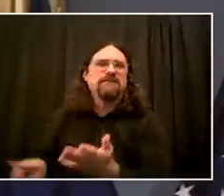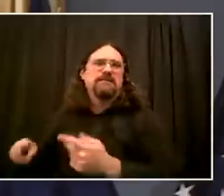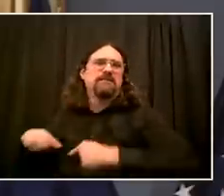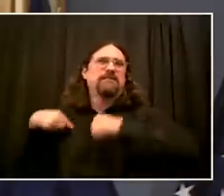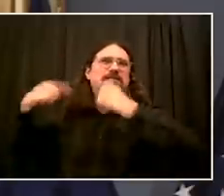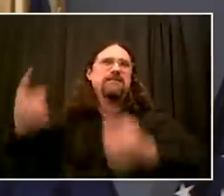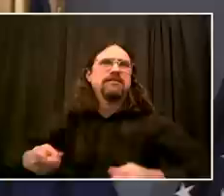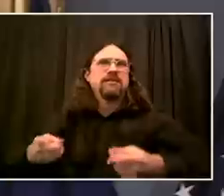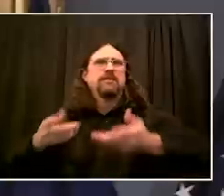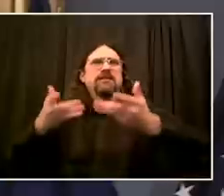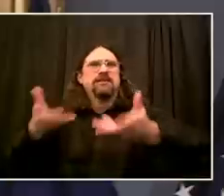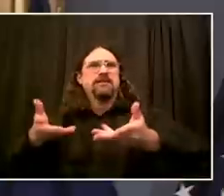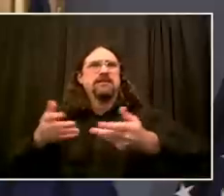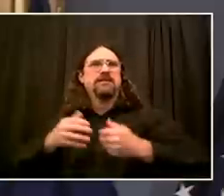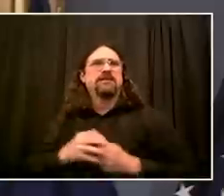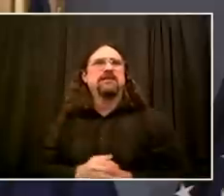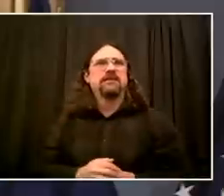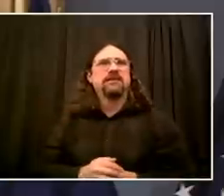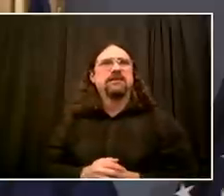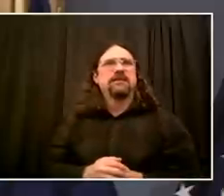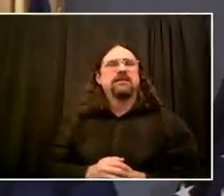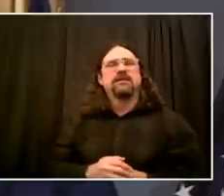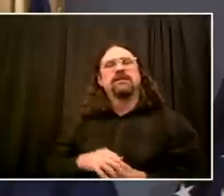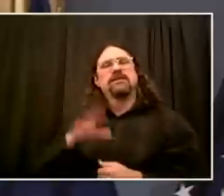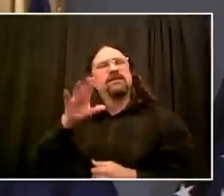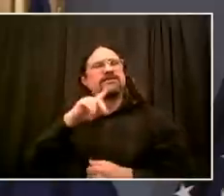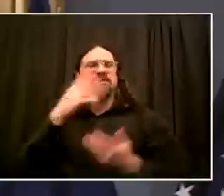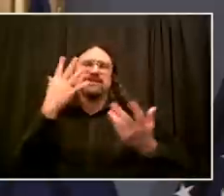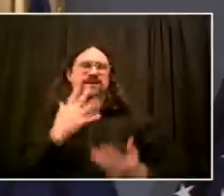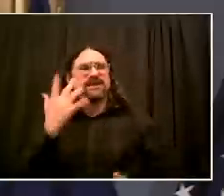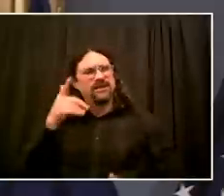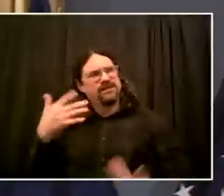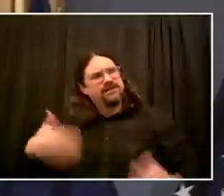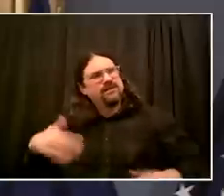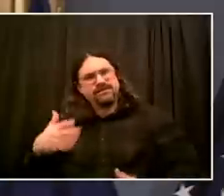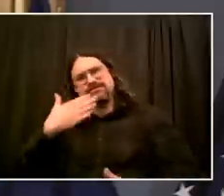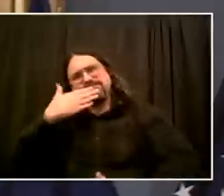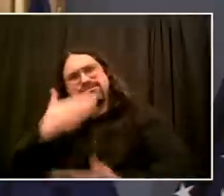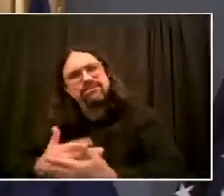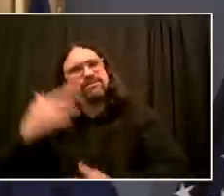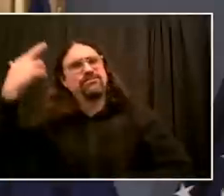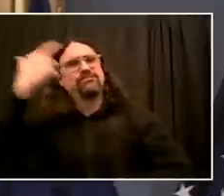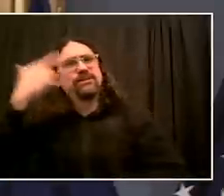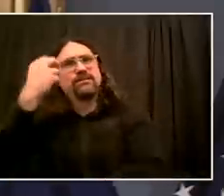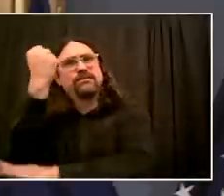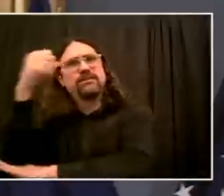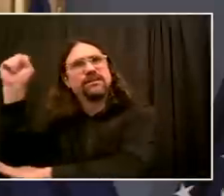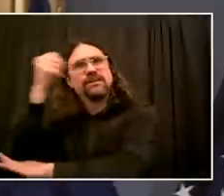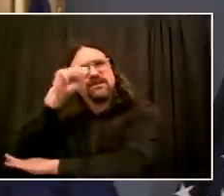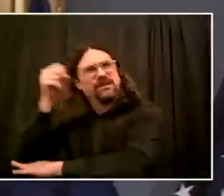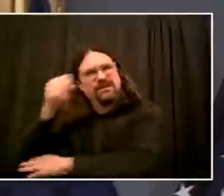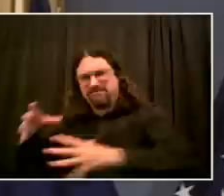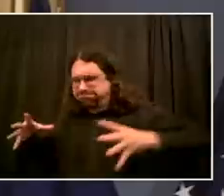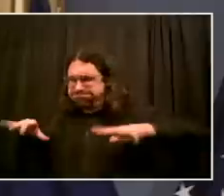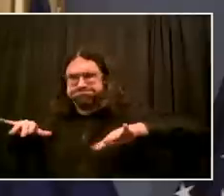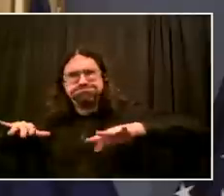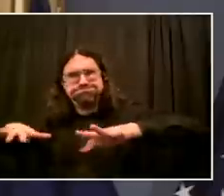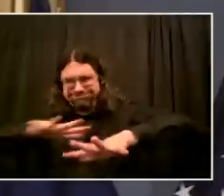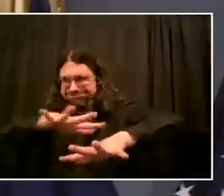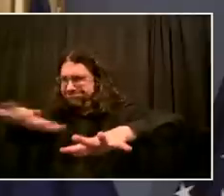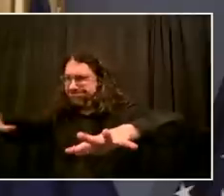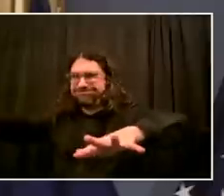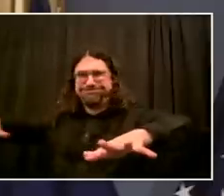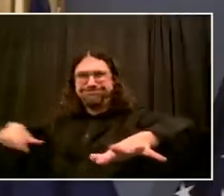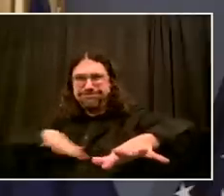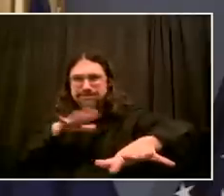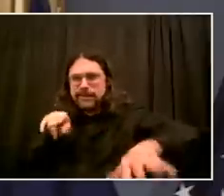that is a different reality we need to grapple with. We did not see that in 2014 and 2015. We're seeing something new, and